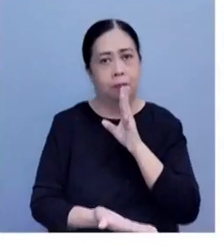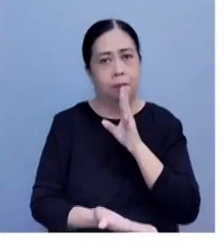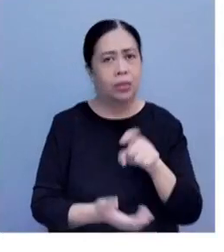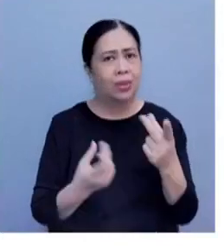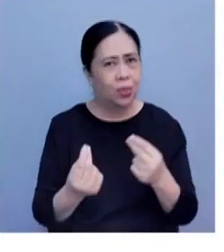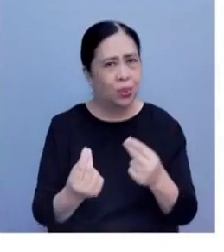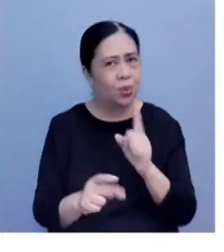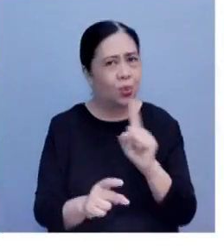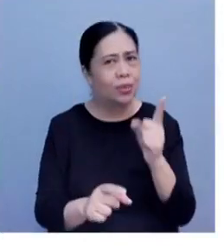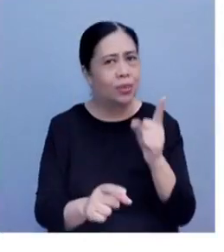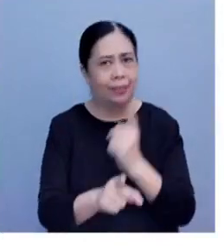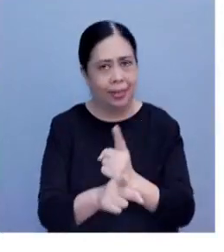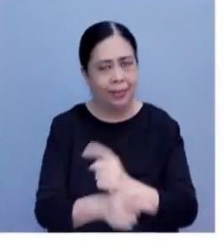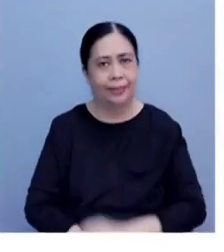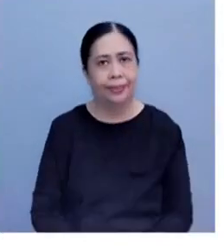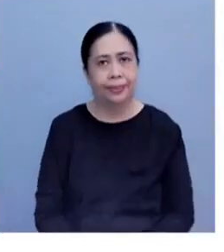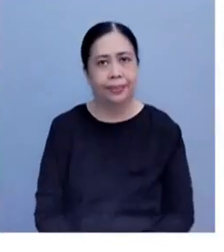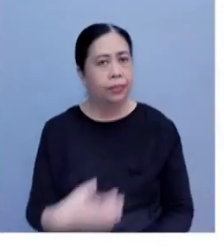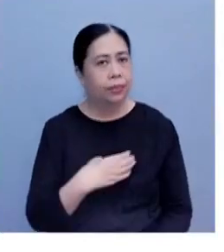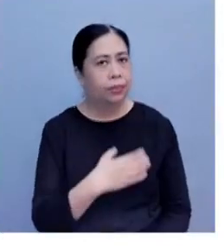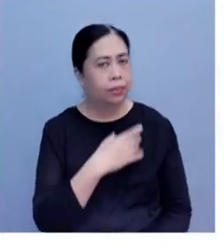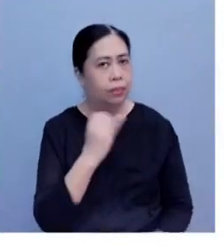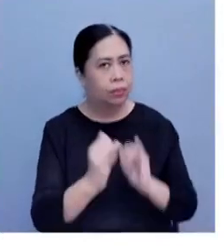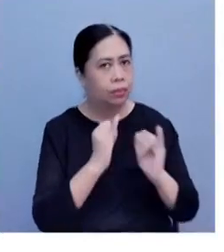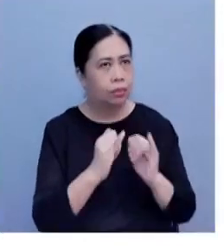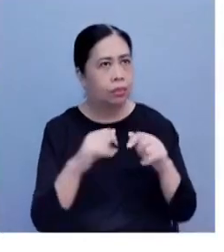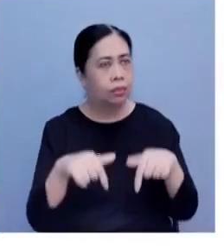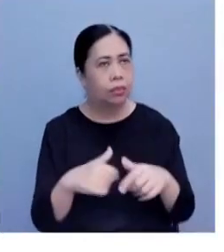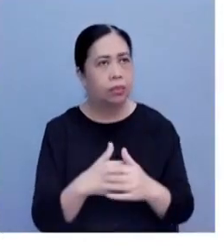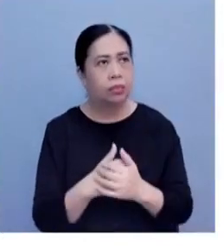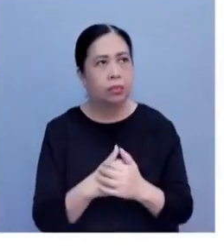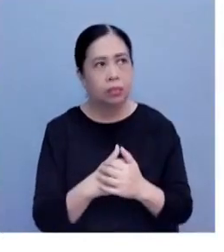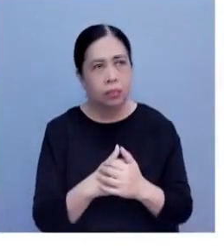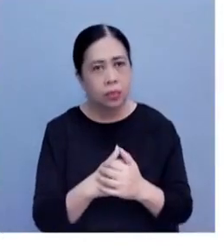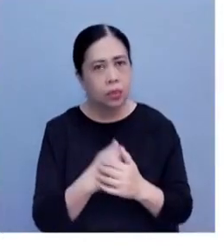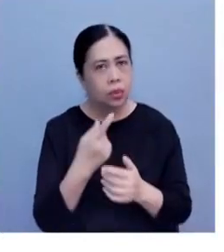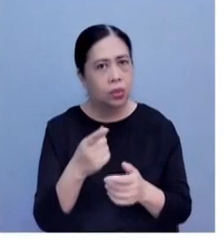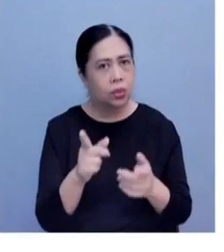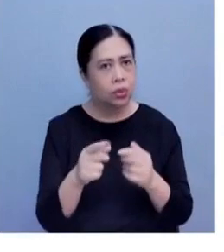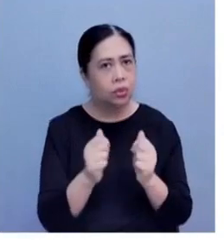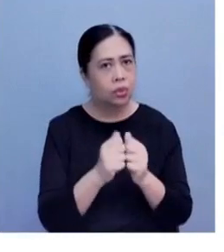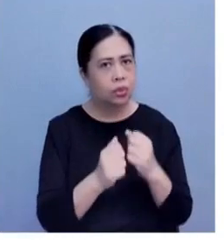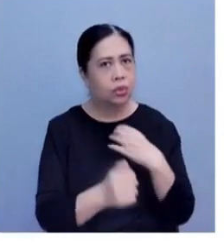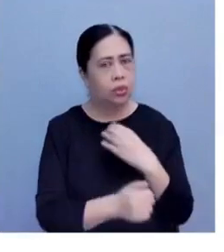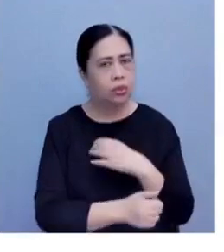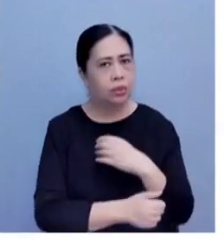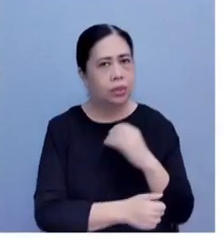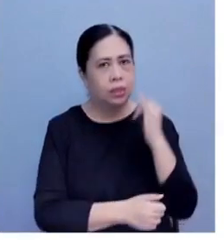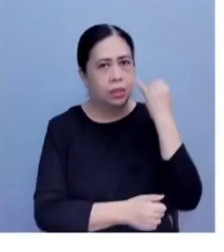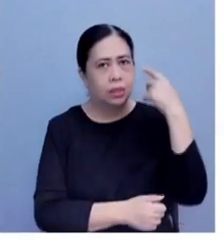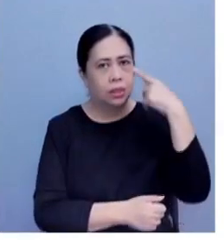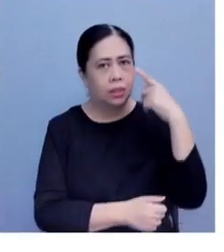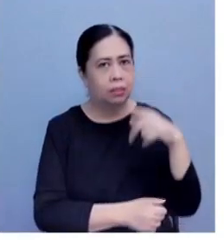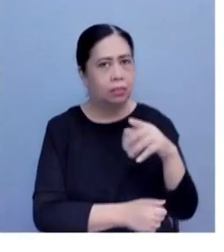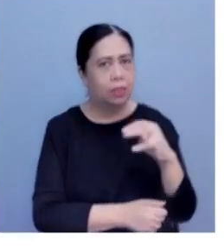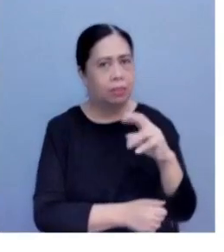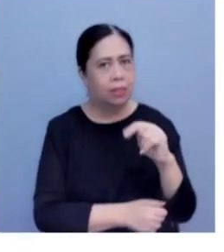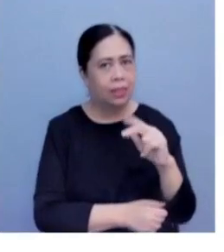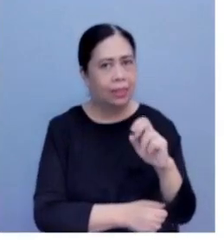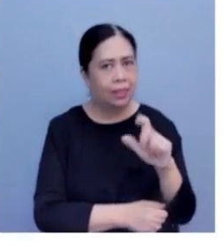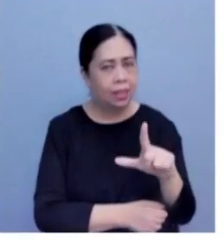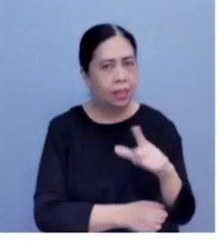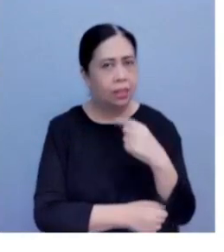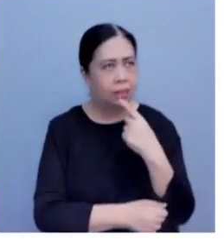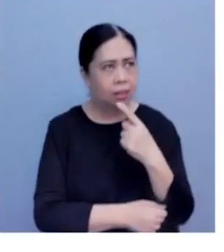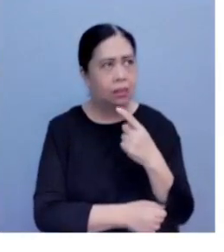Congressman, in an earlier interview on this channel, one of your colleagues, Congressman Adjani Pimentel, also said that it's